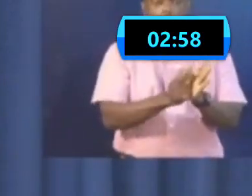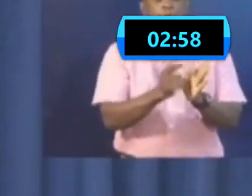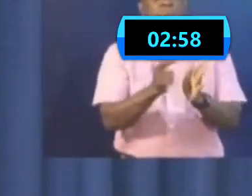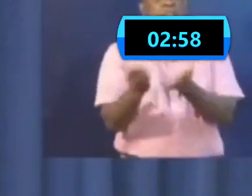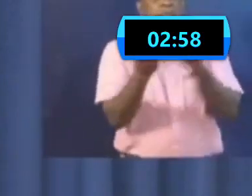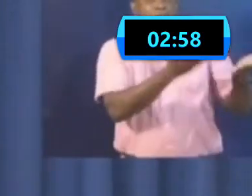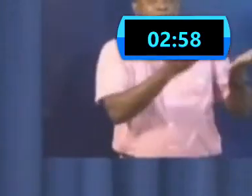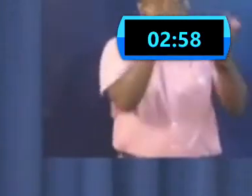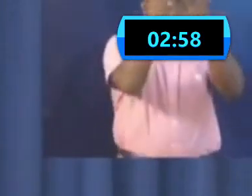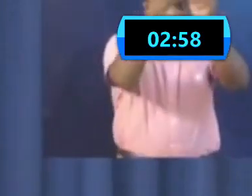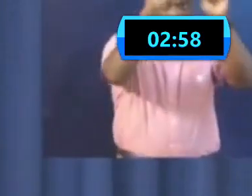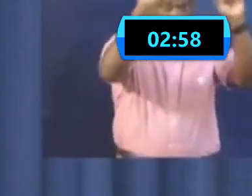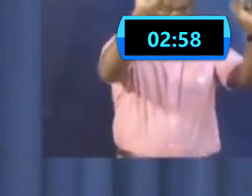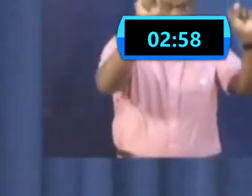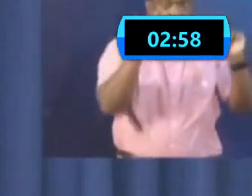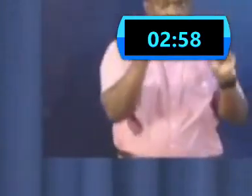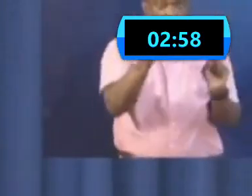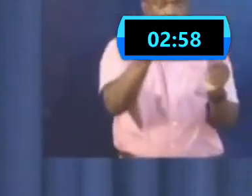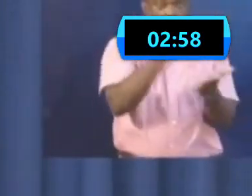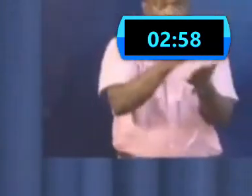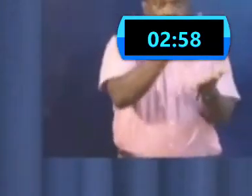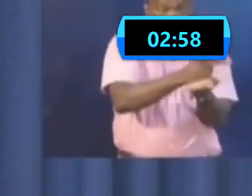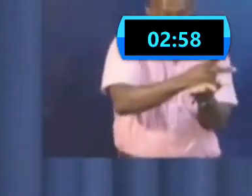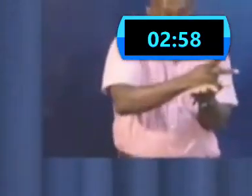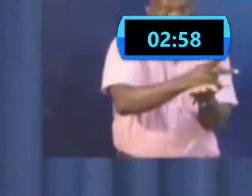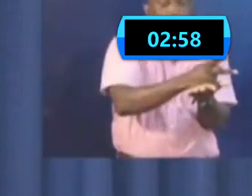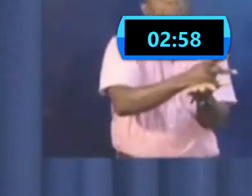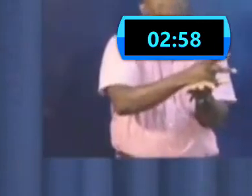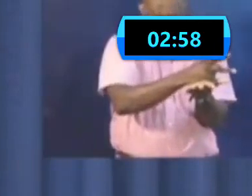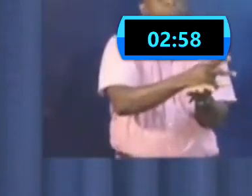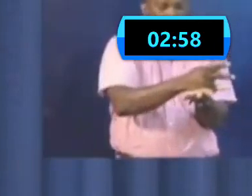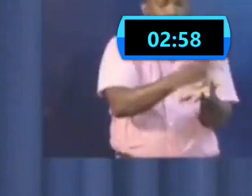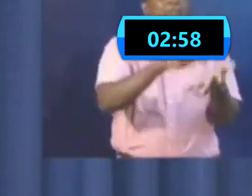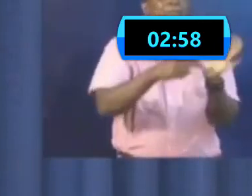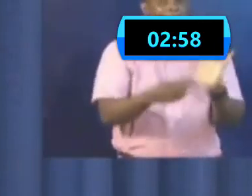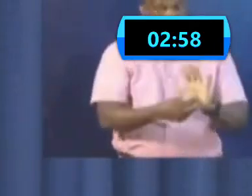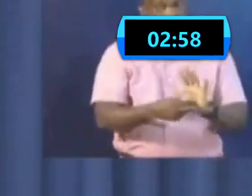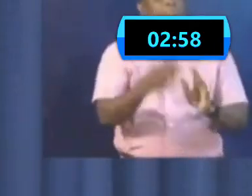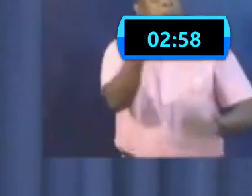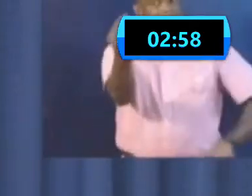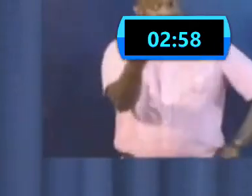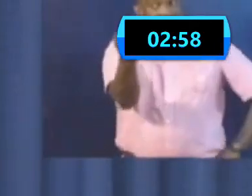by Monday, it would be illegal to be out in a public place.